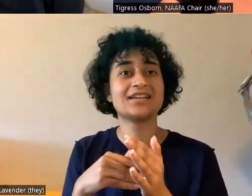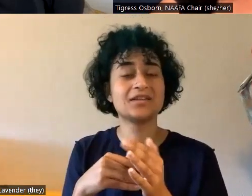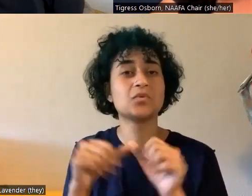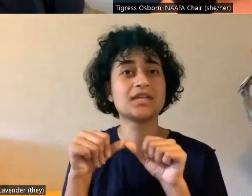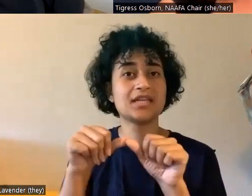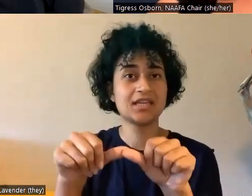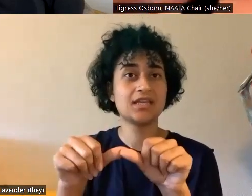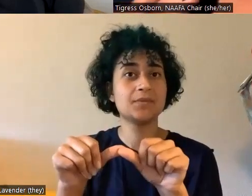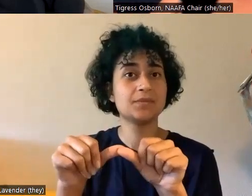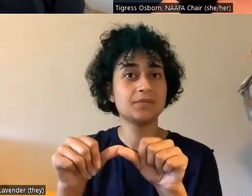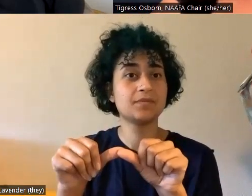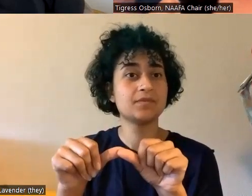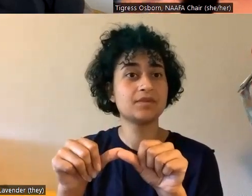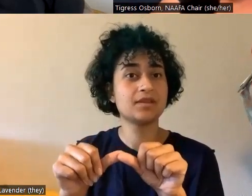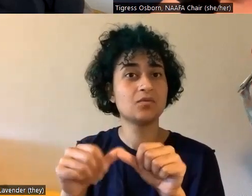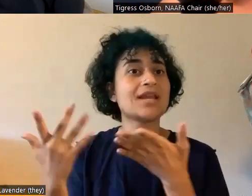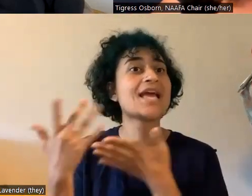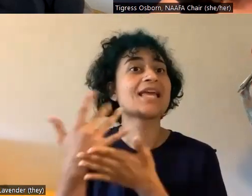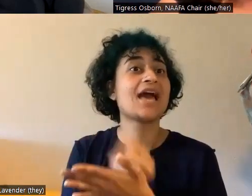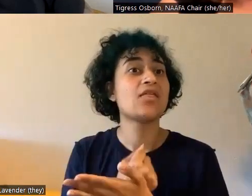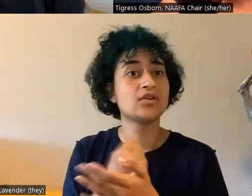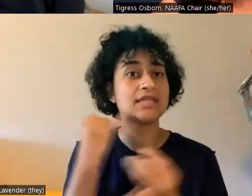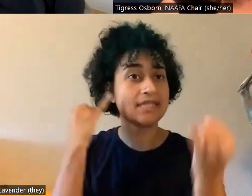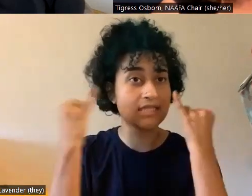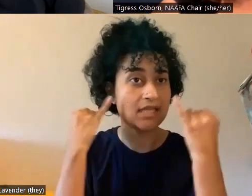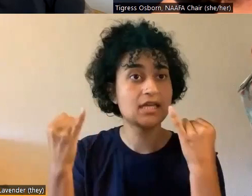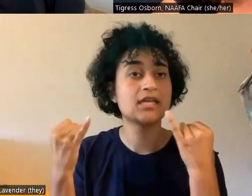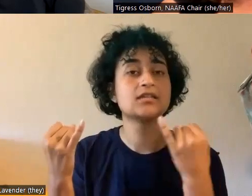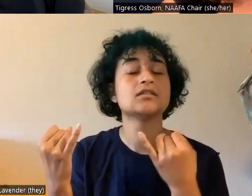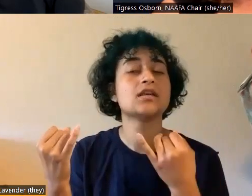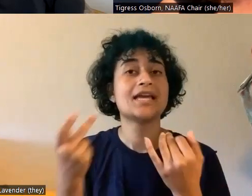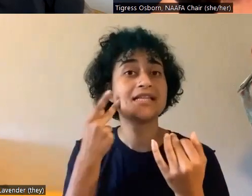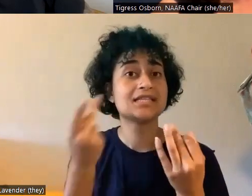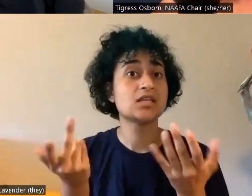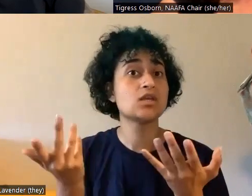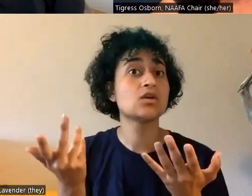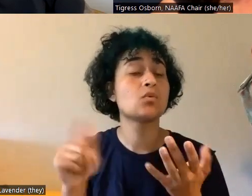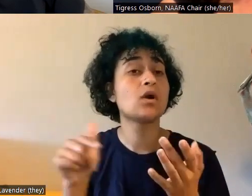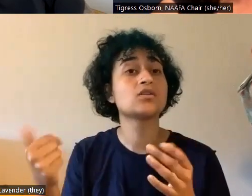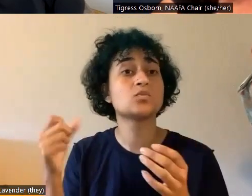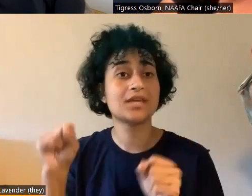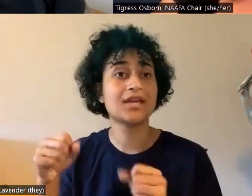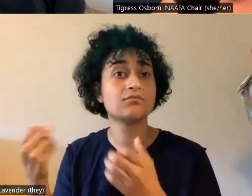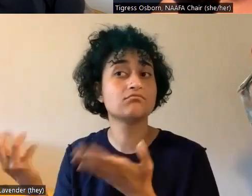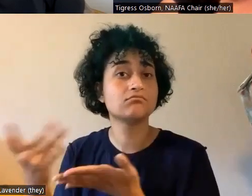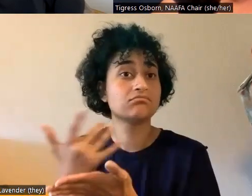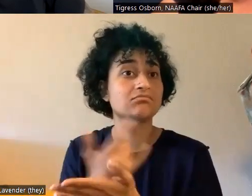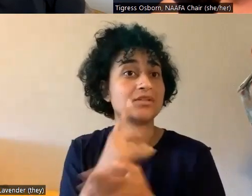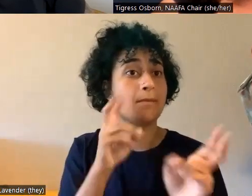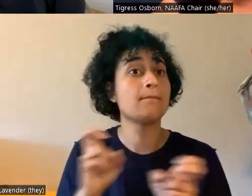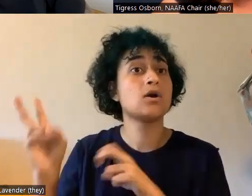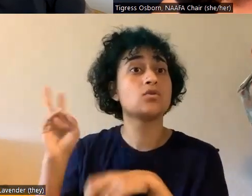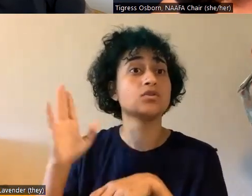uh, we're going to gather this information and, uh, see what else we can crowdsource, um, uh, to put up on our NAFA community